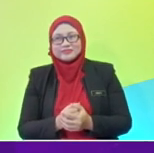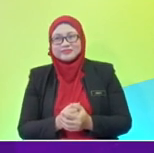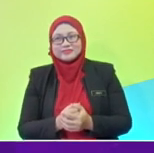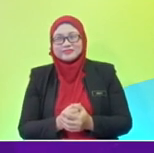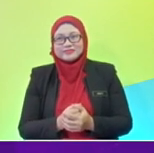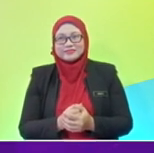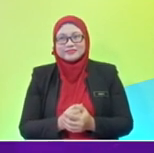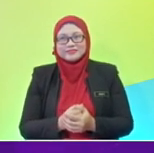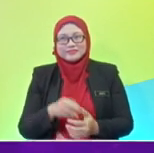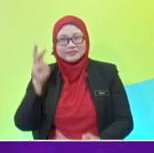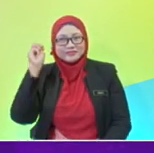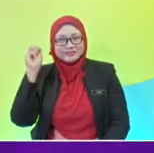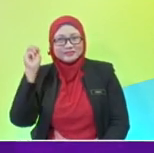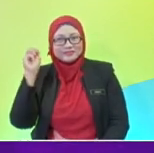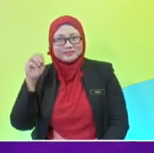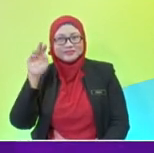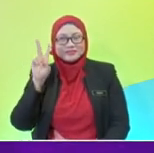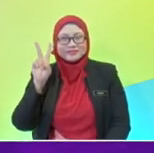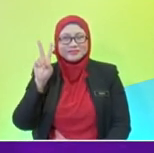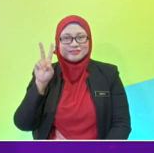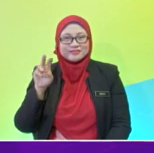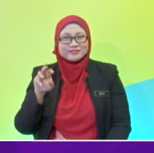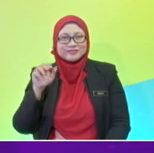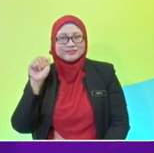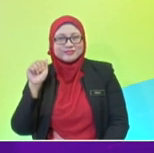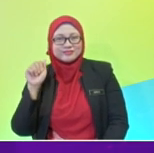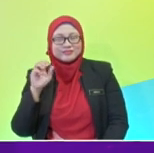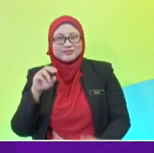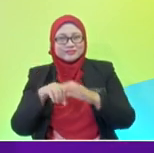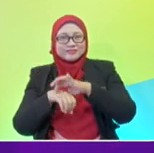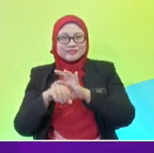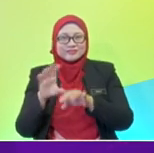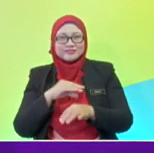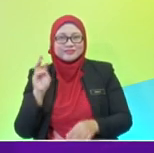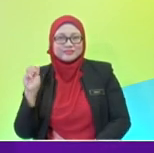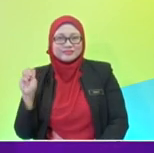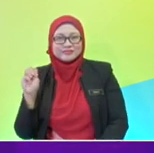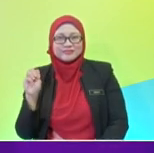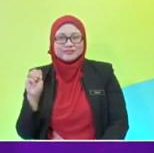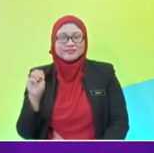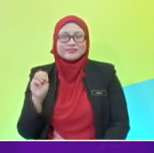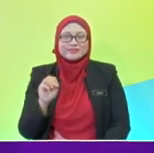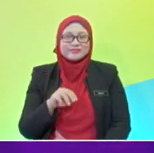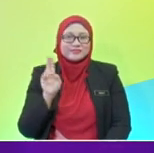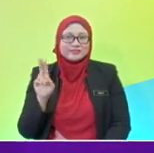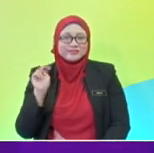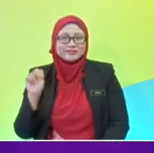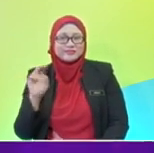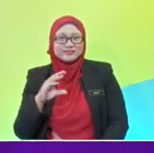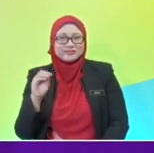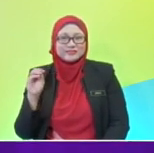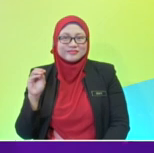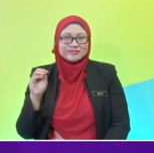Can you show us your answer? Earth and Mars, Jupiter, Saturn, Uranus, Neptune. Look